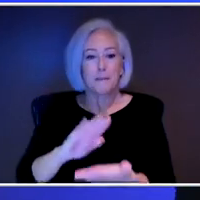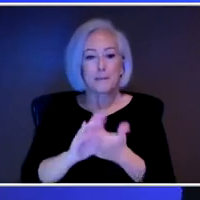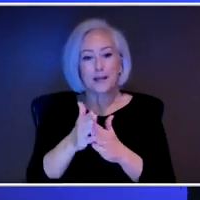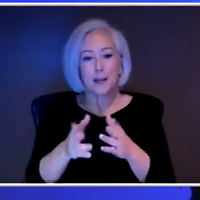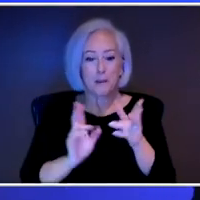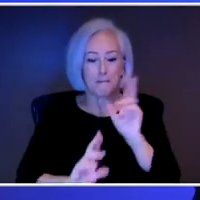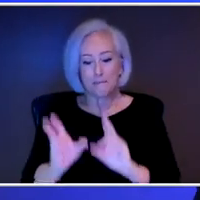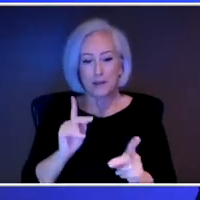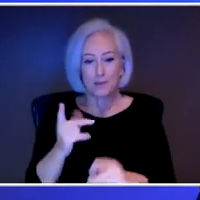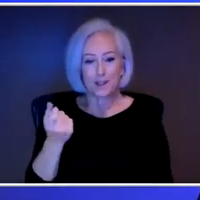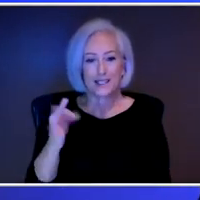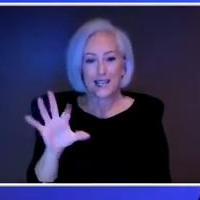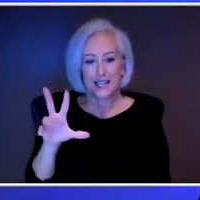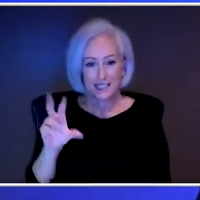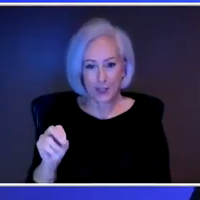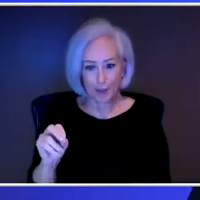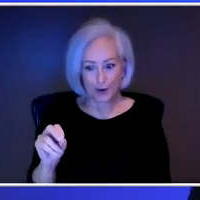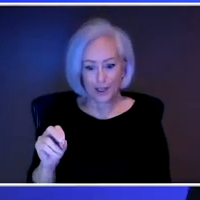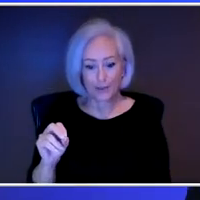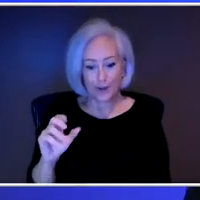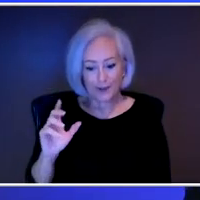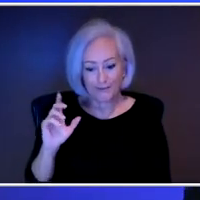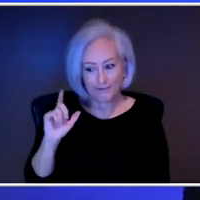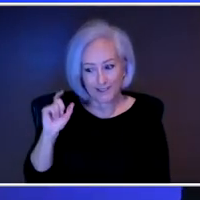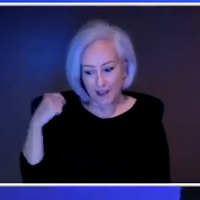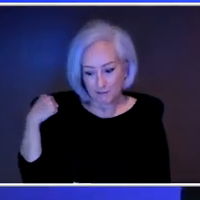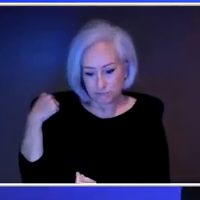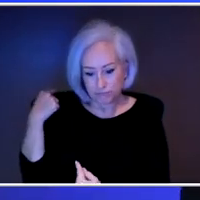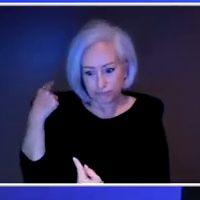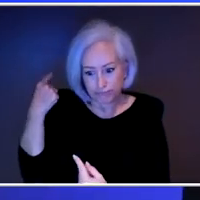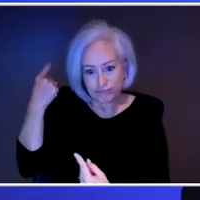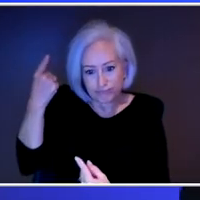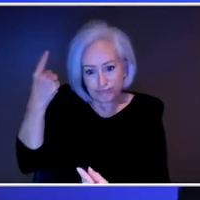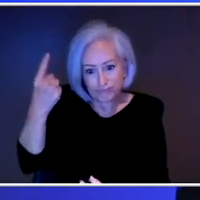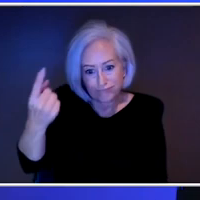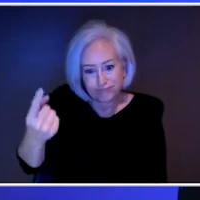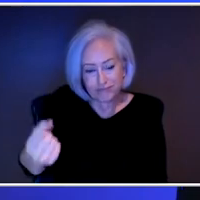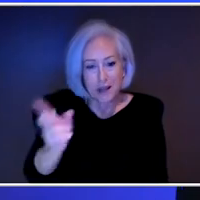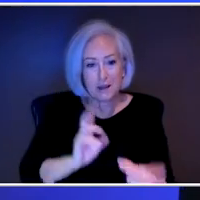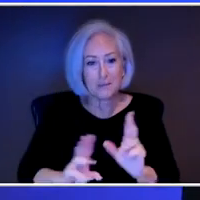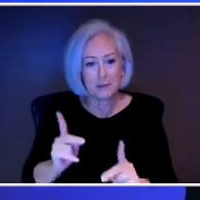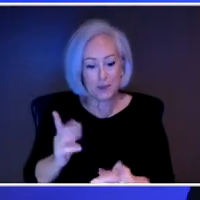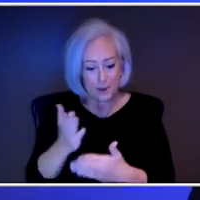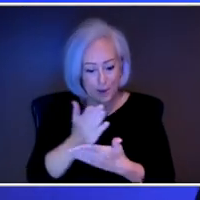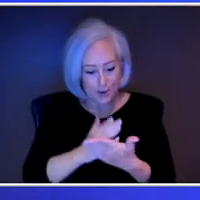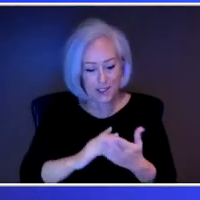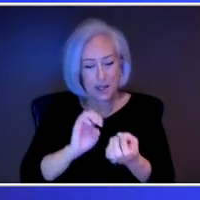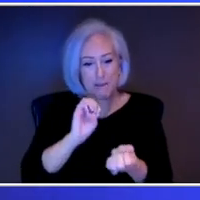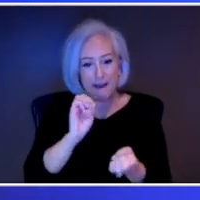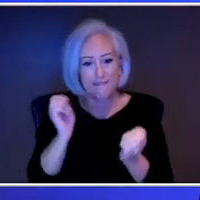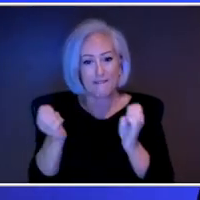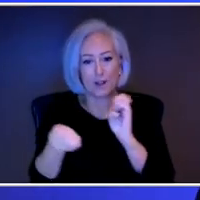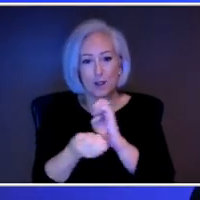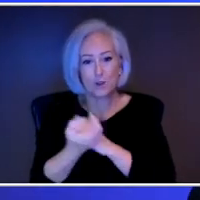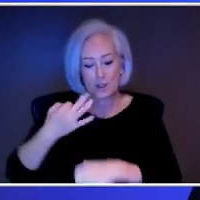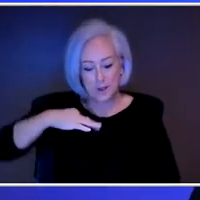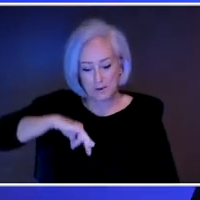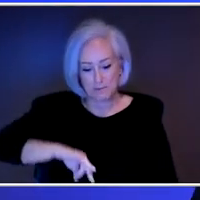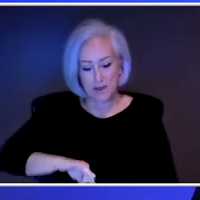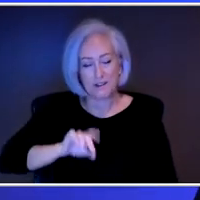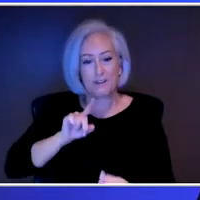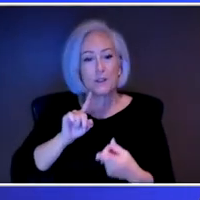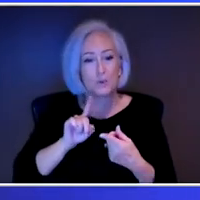eons. And so we have to recognize that there are certain evolutionary benefits to being,